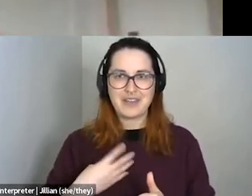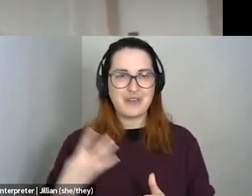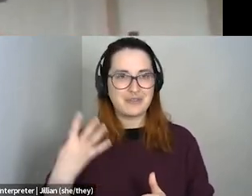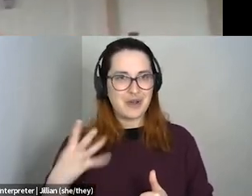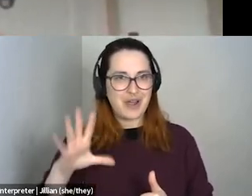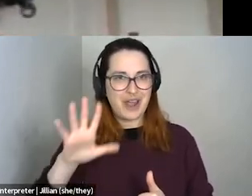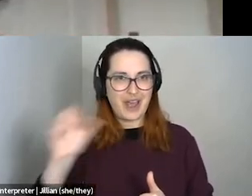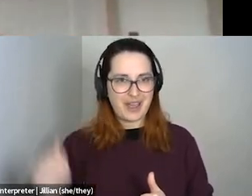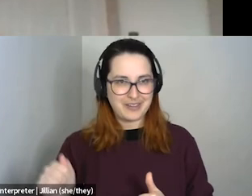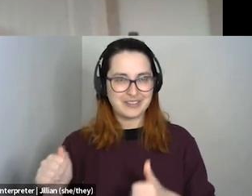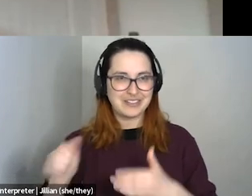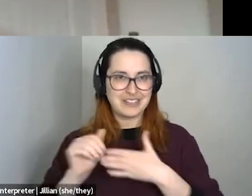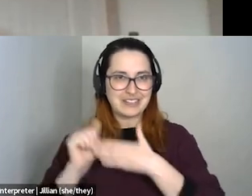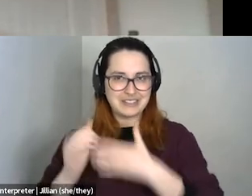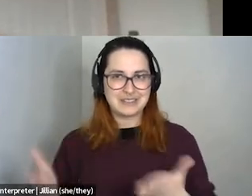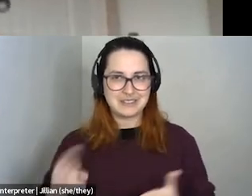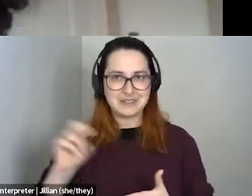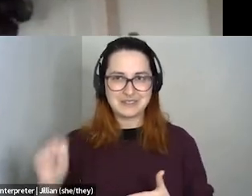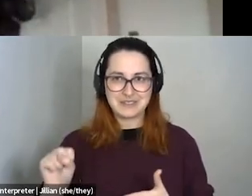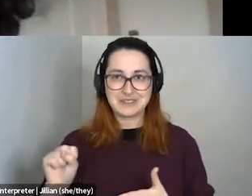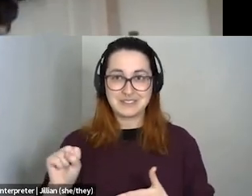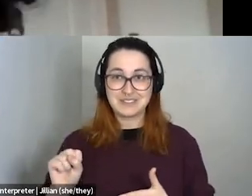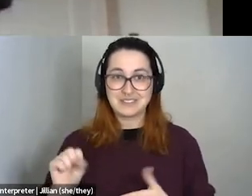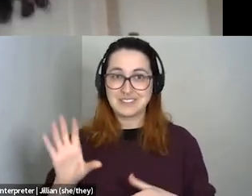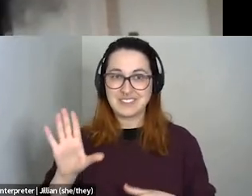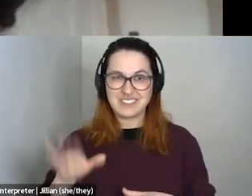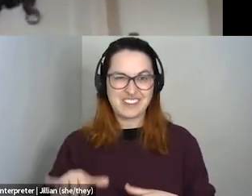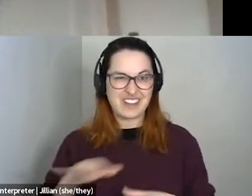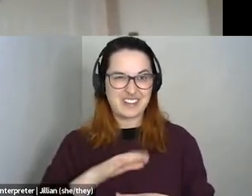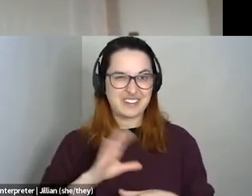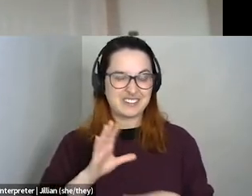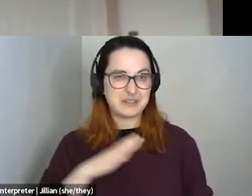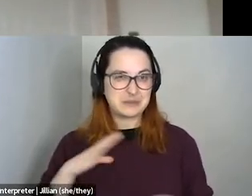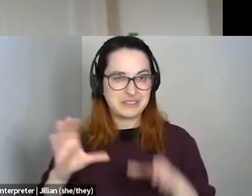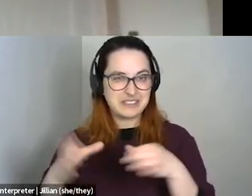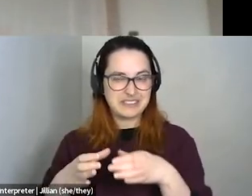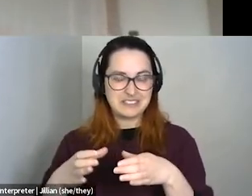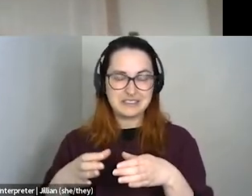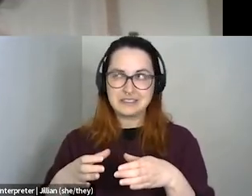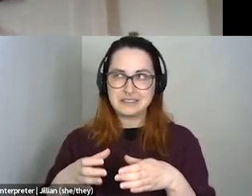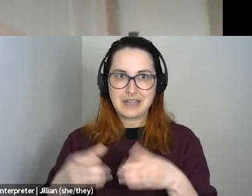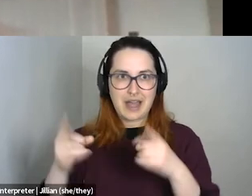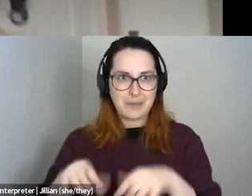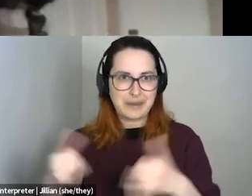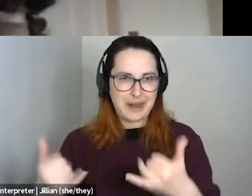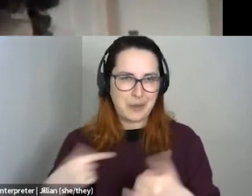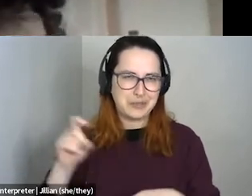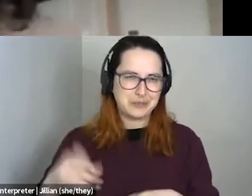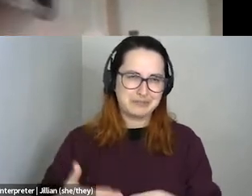Scotian, uh, leaders are we're on the committee. It's like, am I shocked? should have been done a long time ago. Right. Yeah.